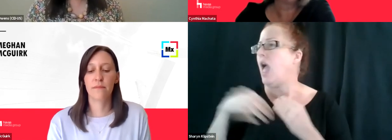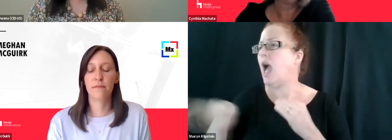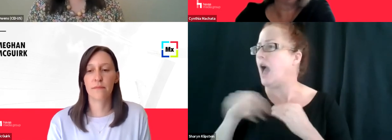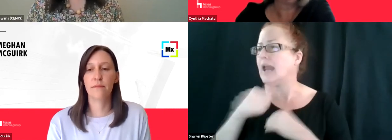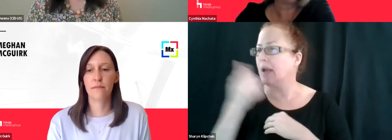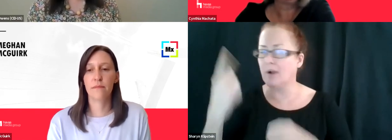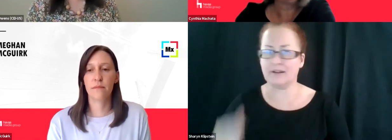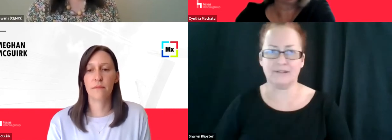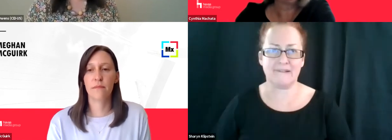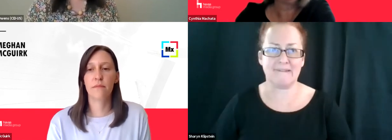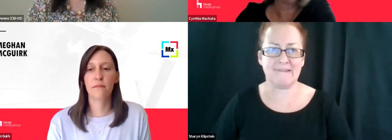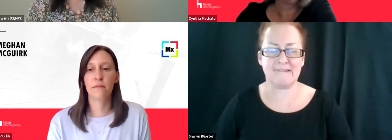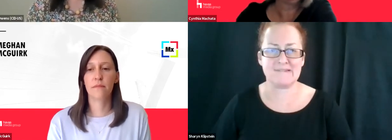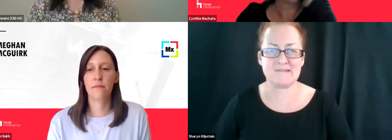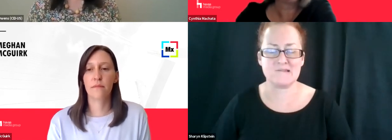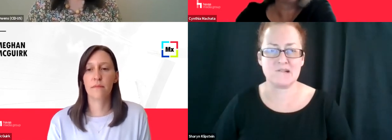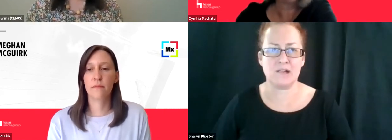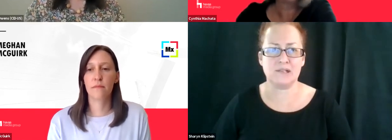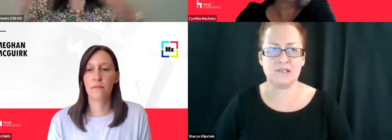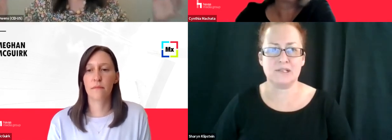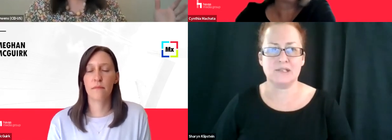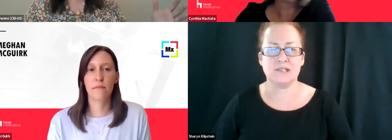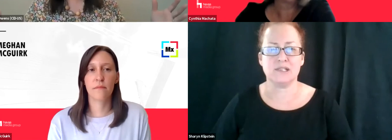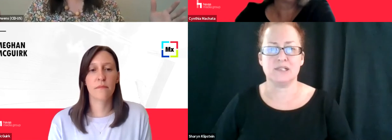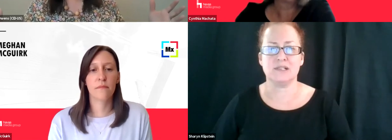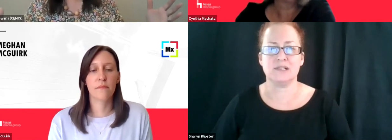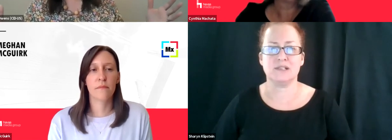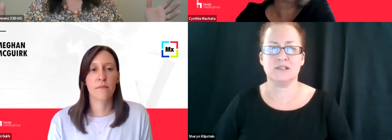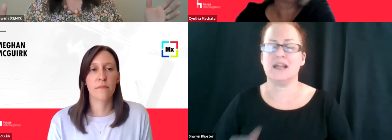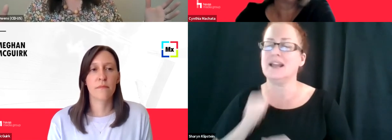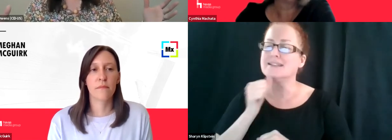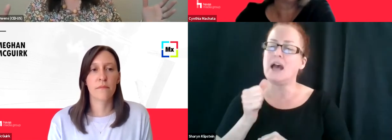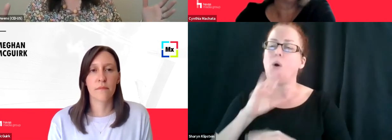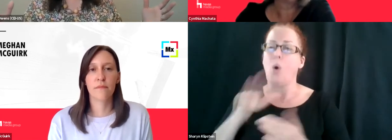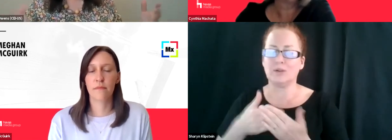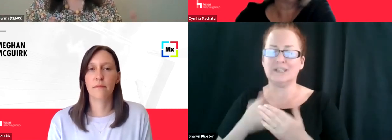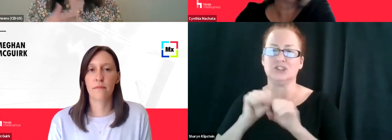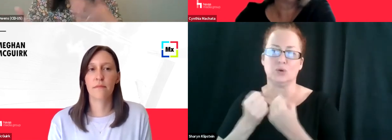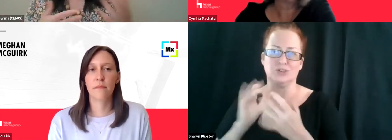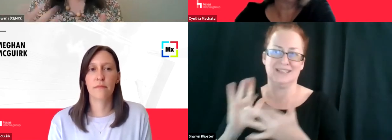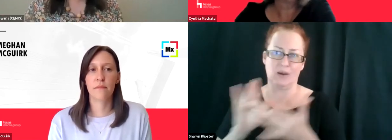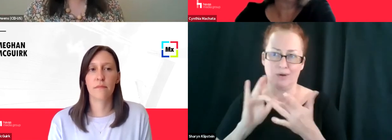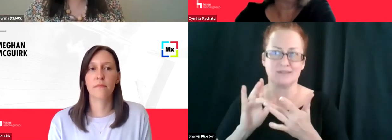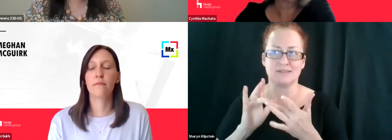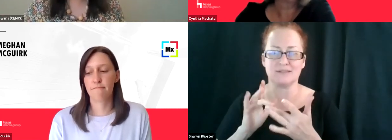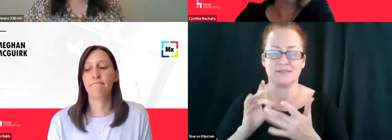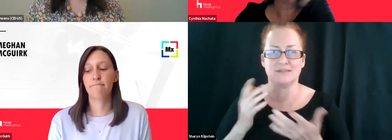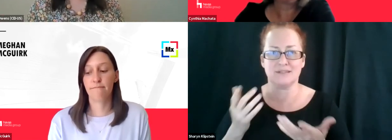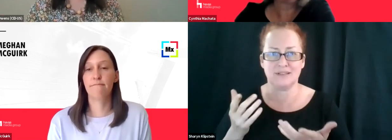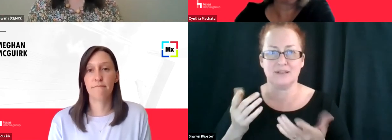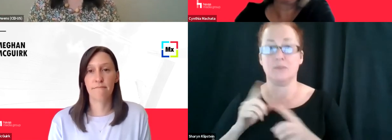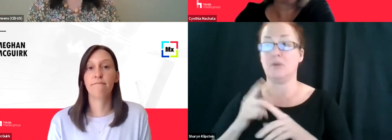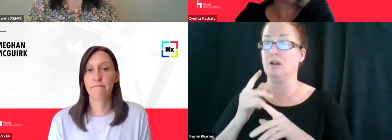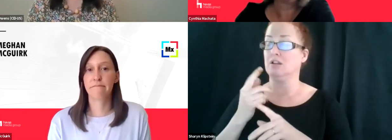text whomever. Um, uh, it's, it's not even just about social networks where they connect with people. It's just traditional